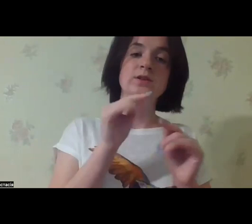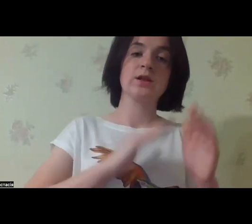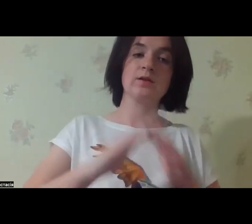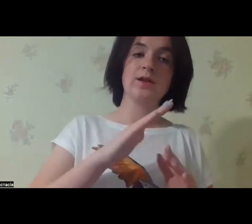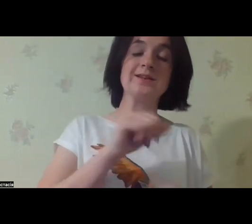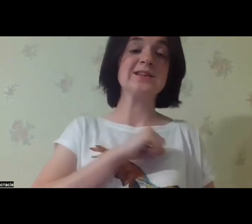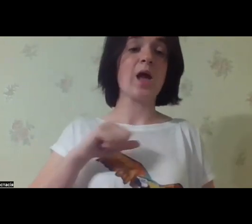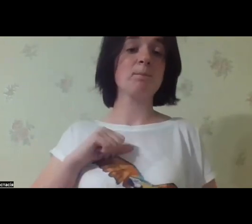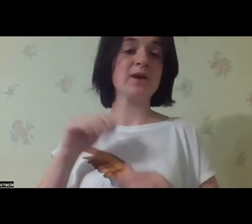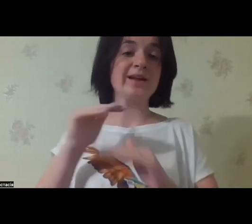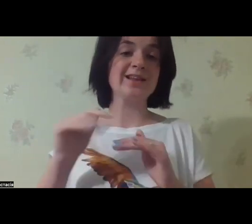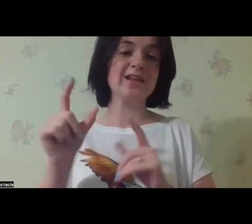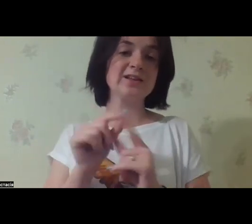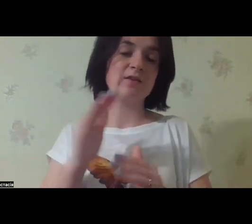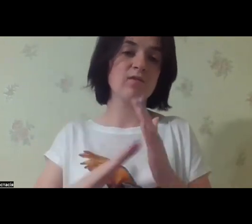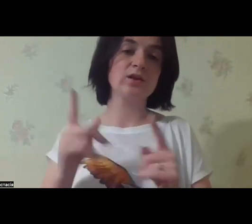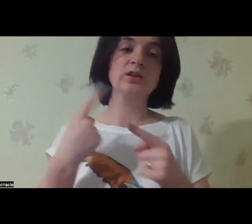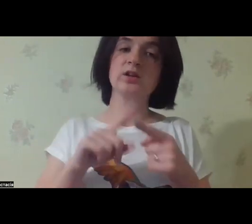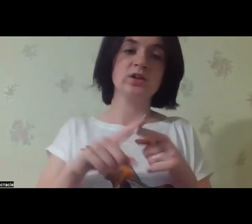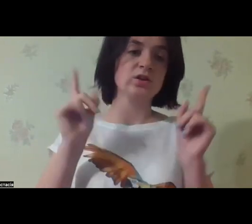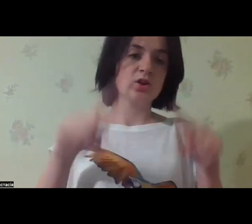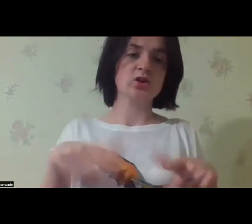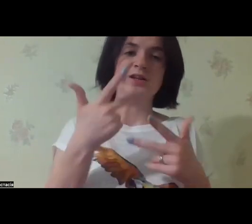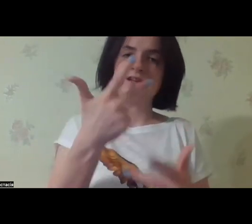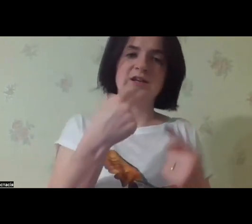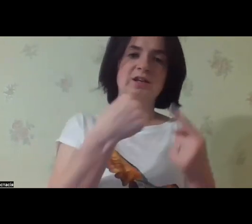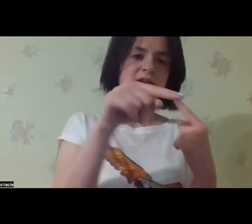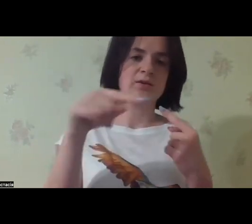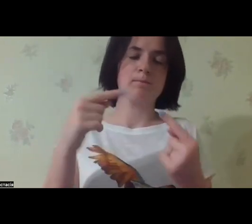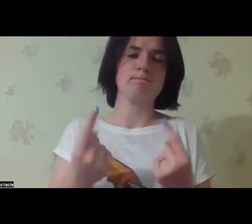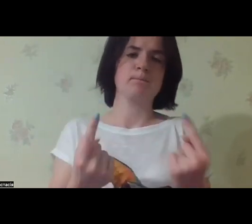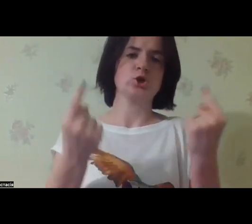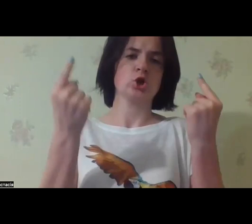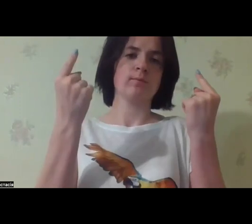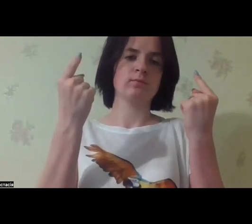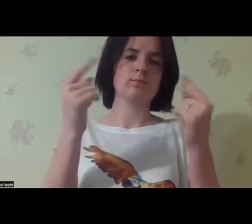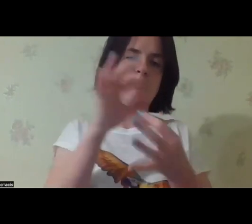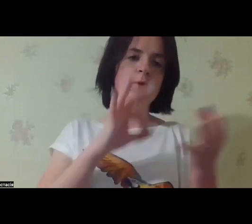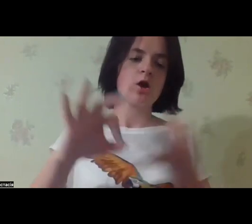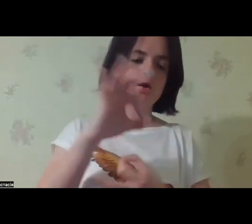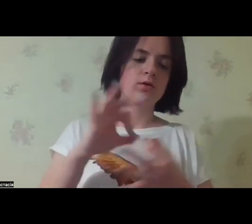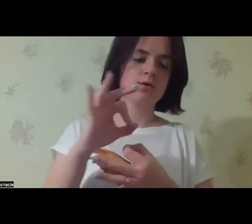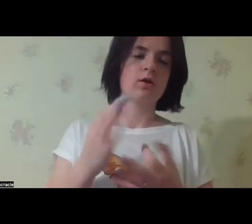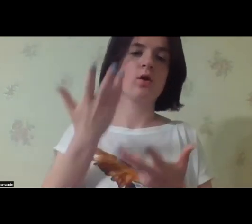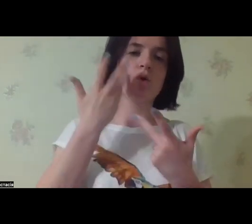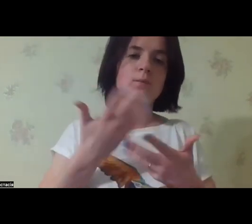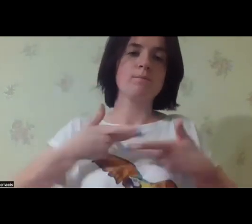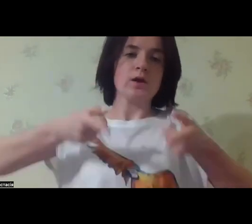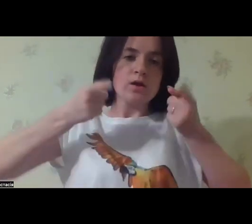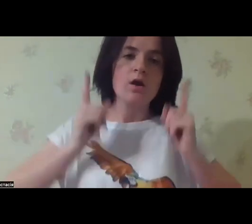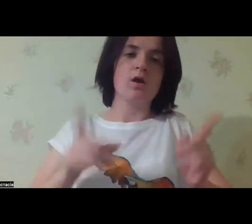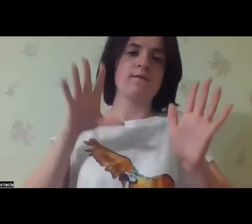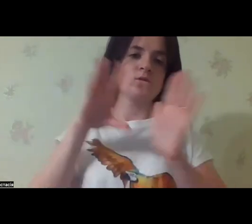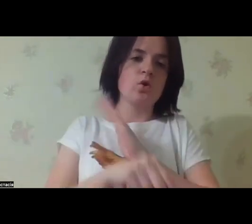Makala, of parents with children with disabilities, of children with disabilities. These are three very different